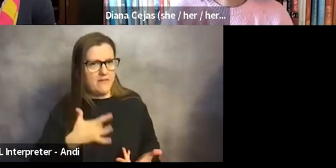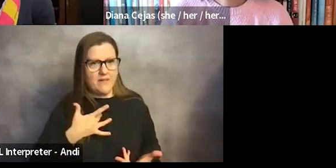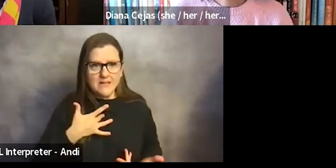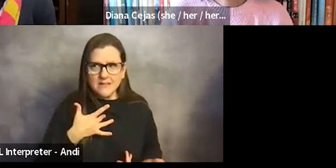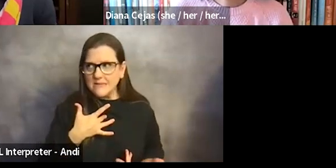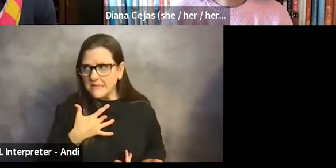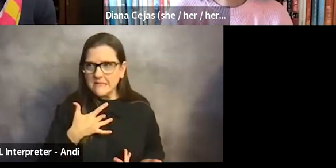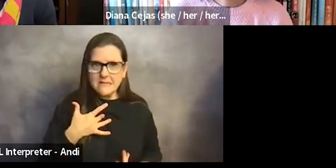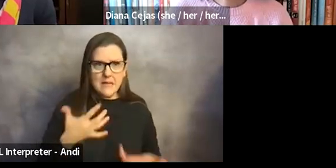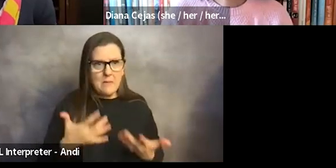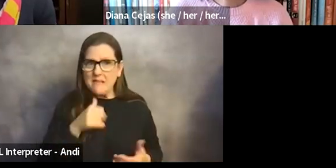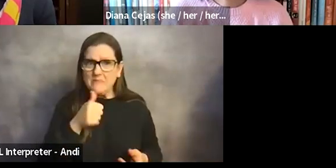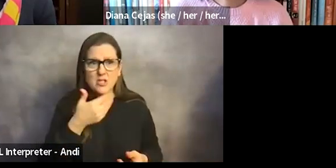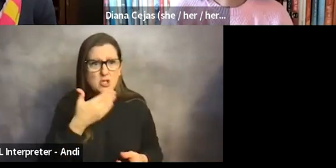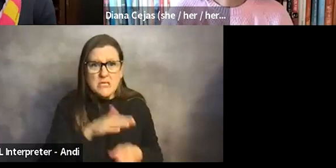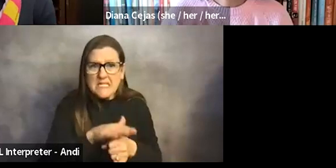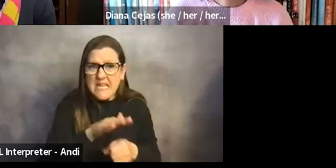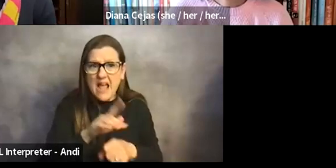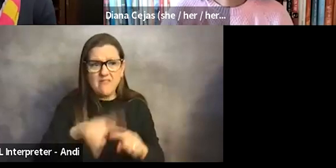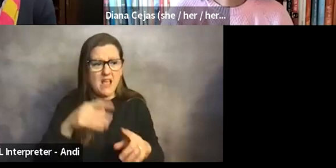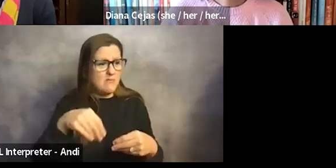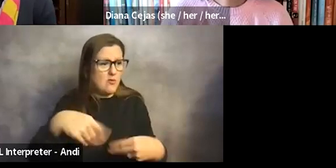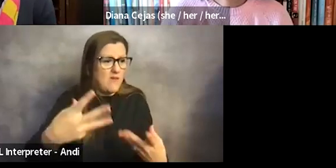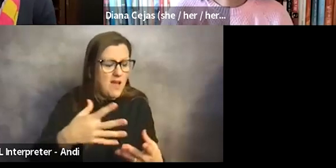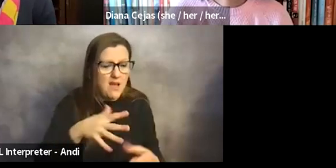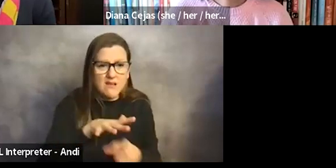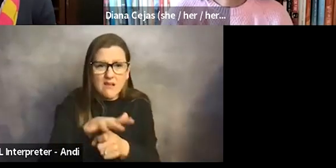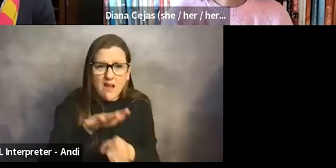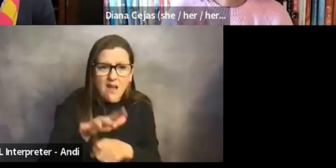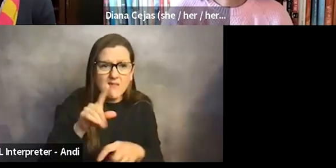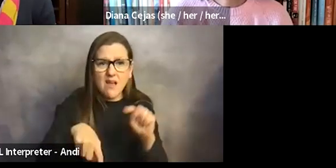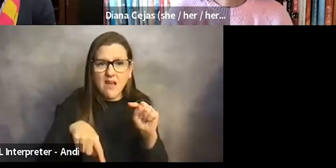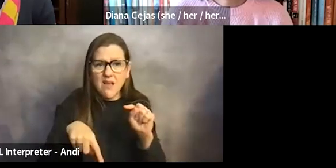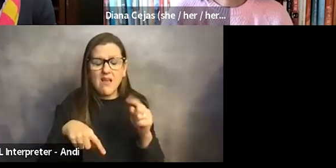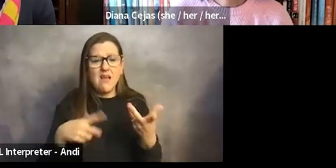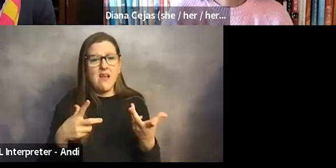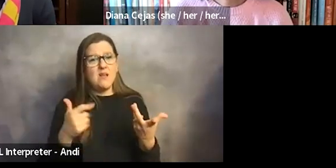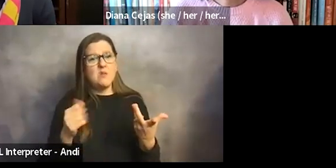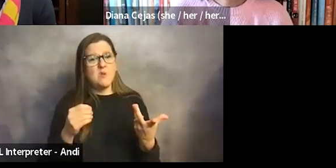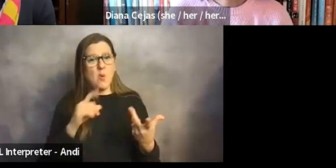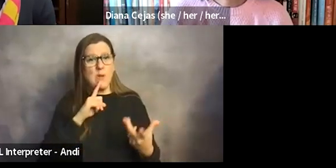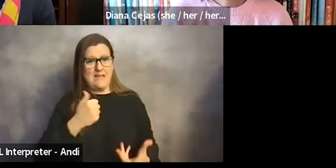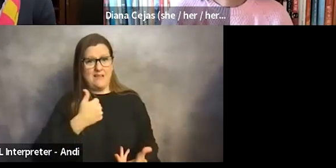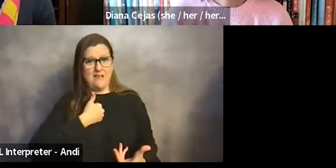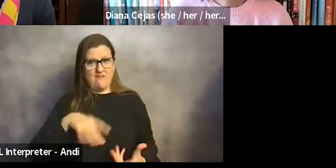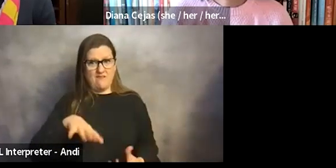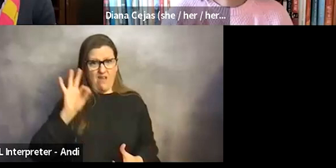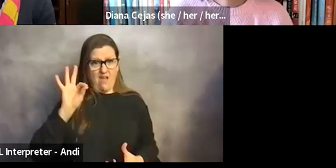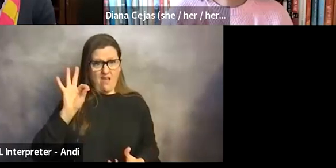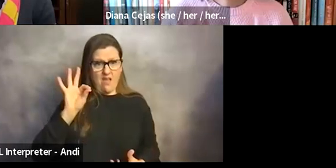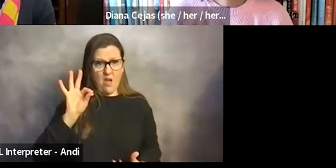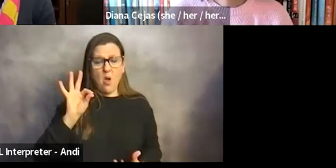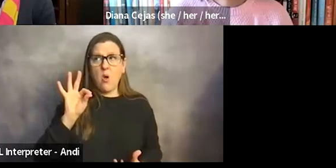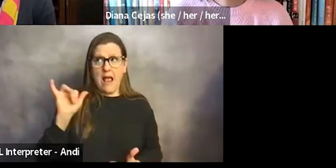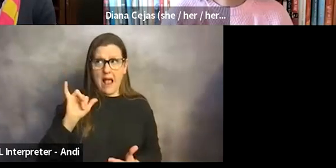I wouldn't be good enough, I wouldn't contribute enough. And so I have come to find that, again, as I've